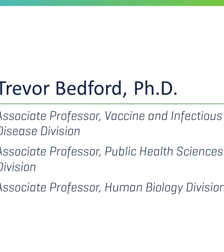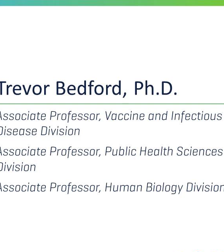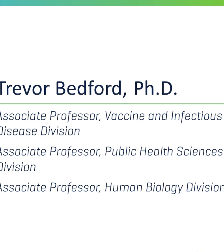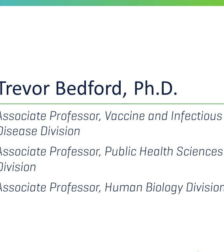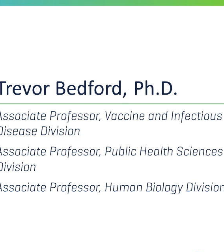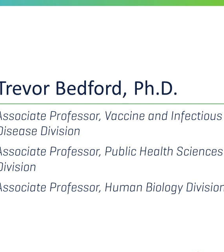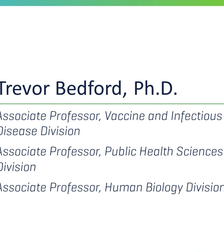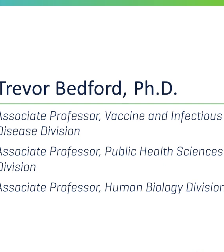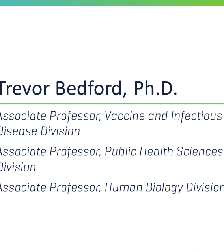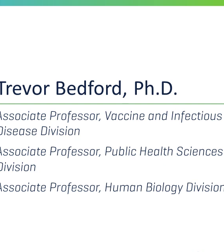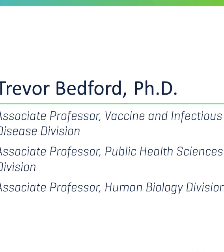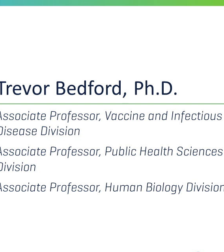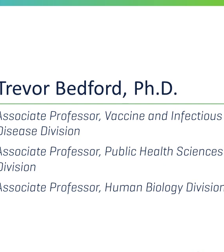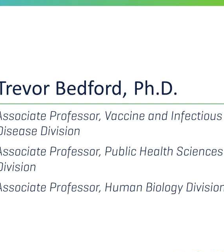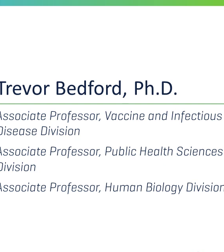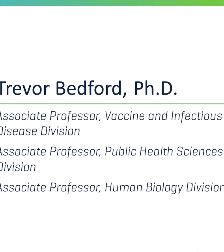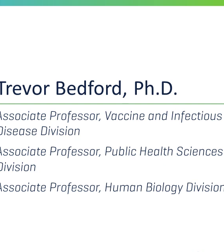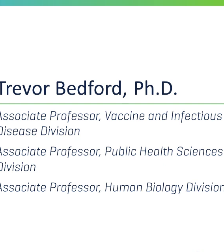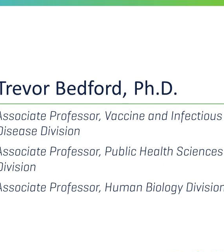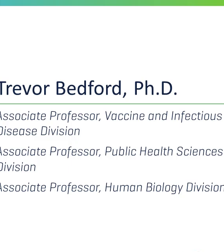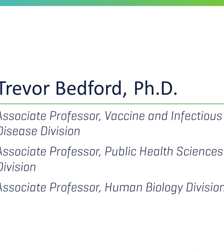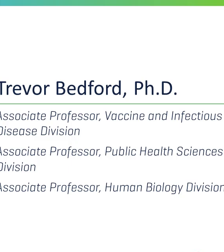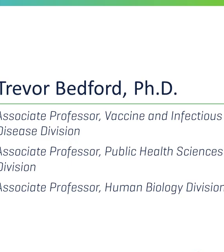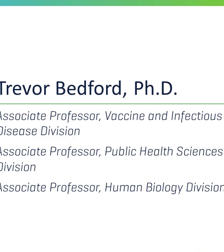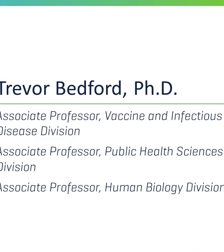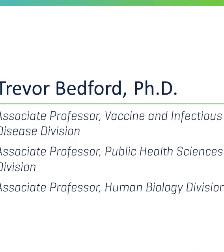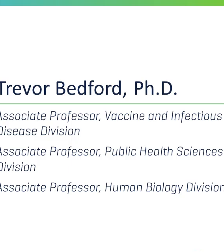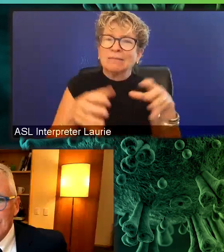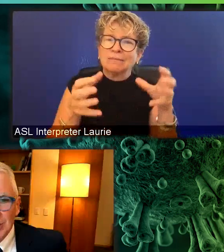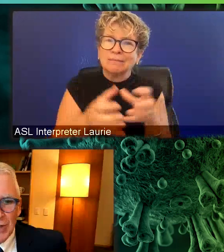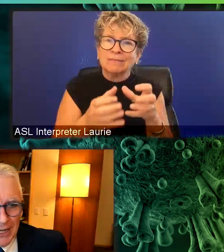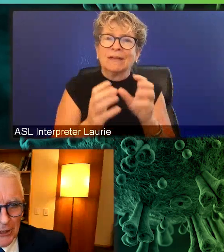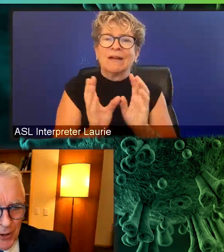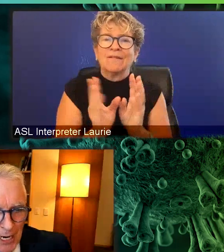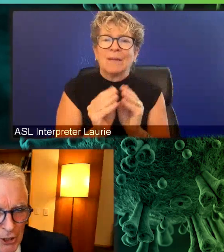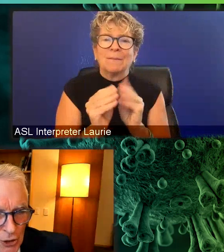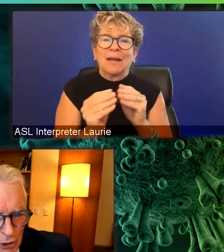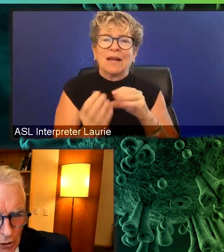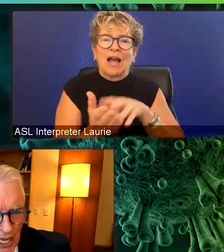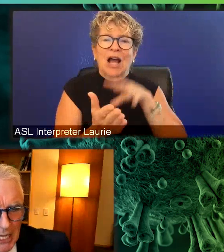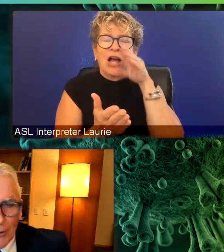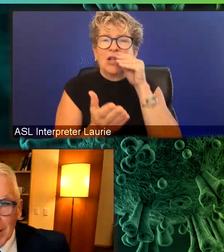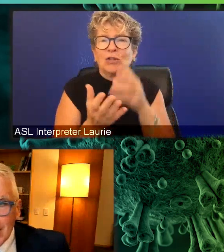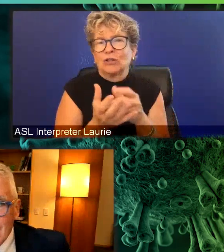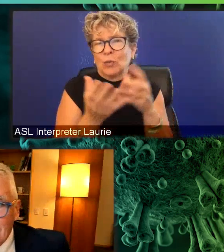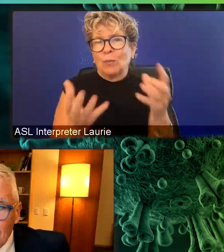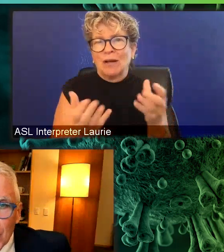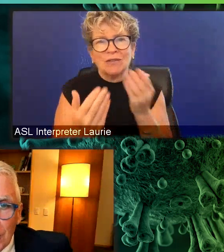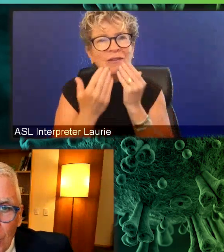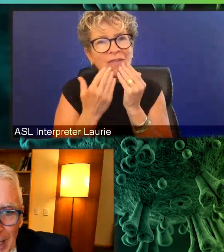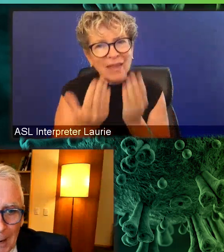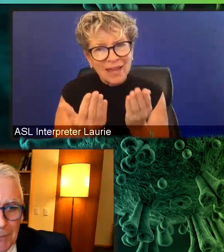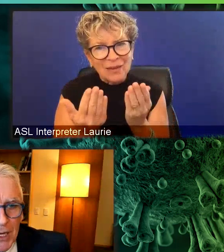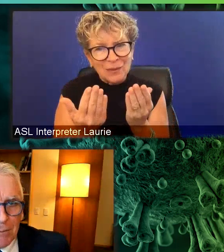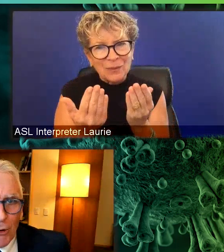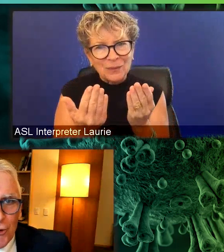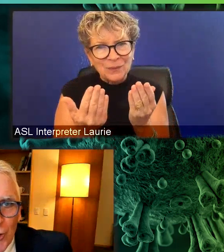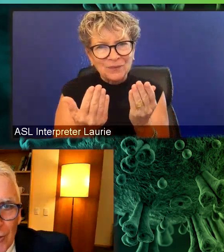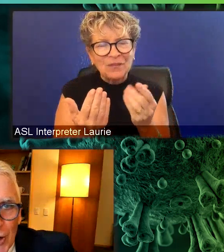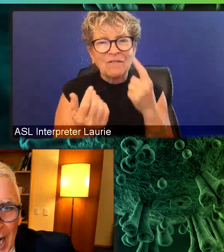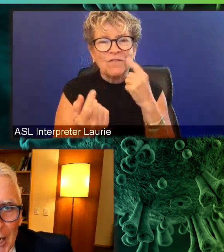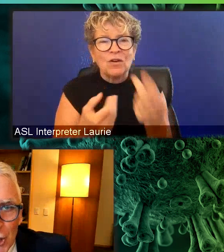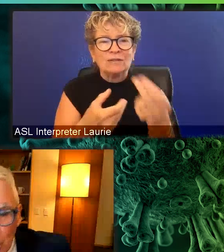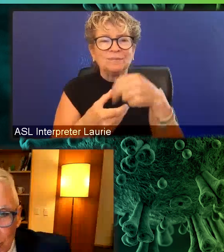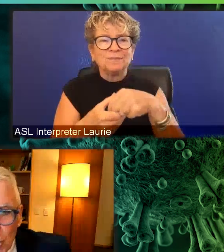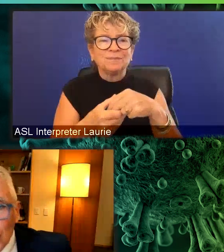learn so much from you every time we have a chance to have one of these interactions. So thank you. Now I'm also going to point out both